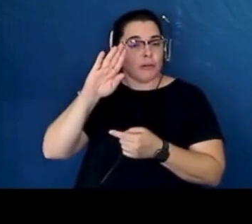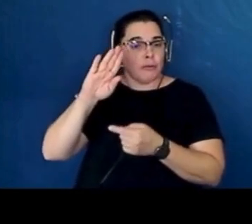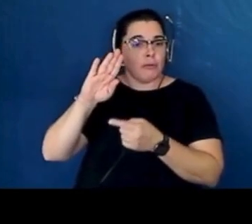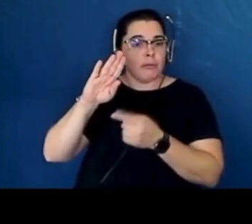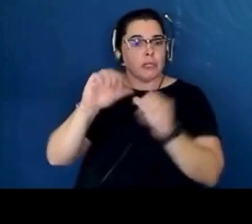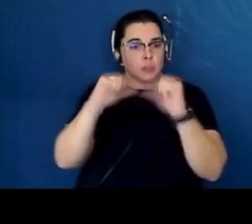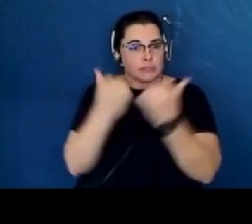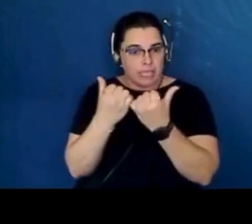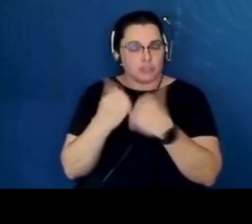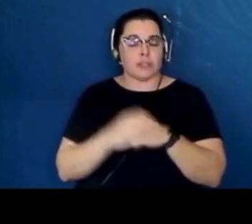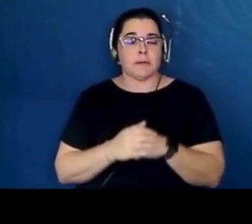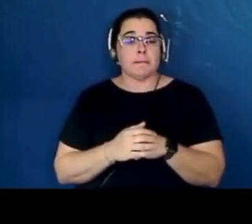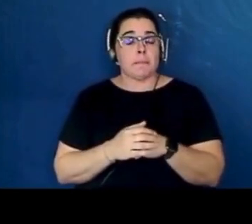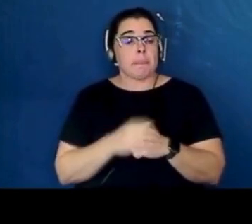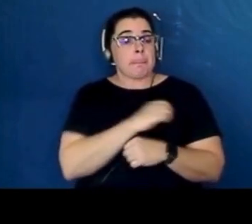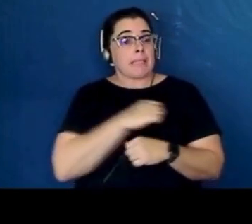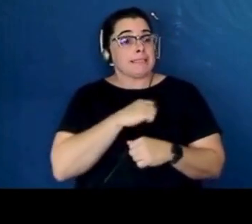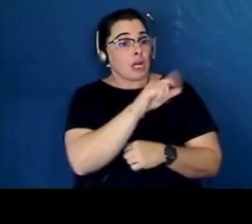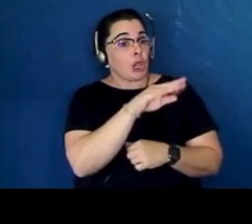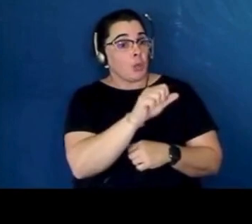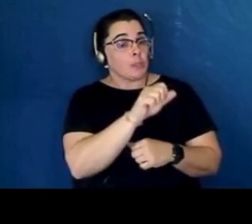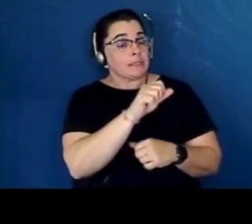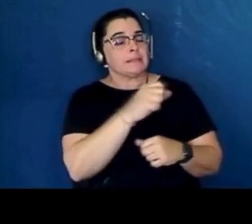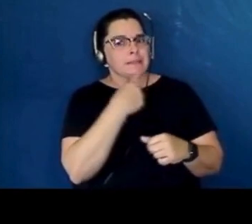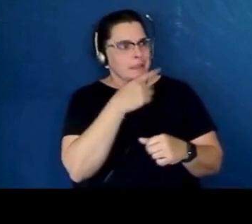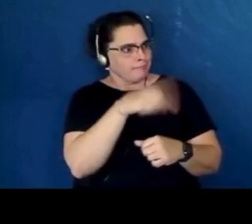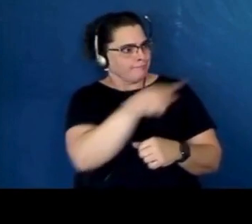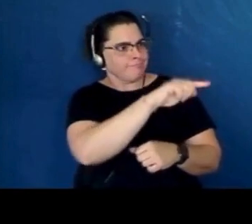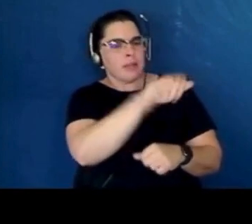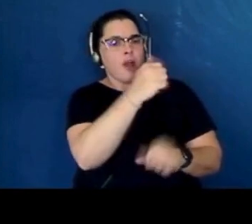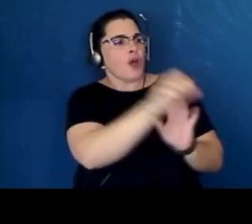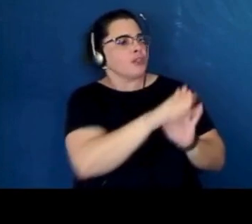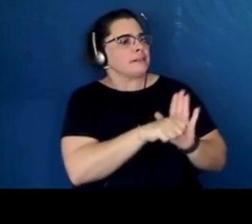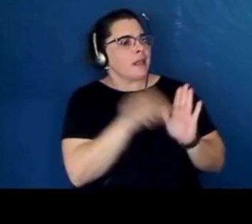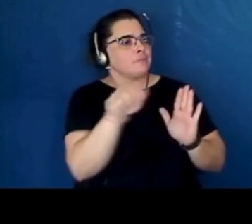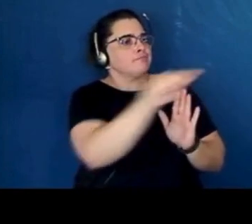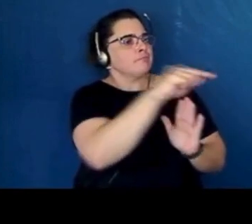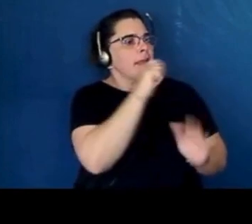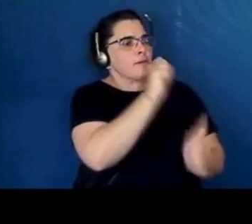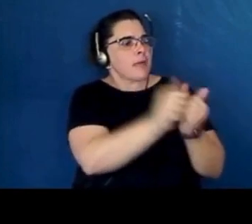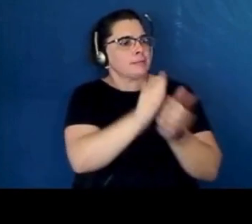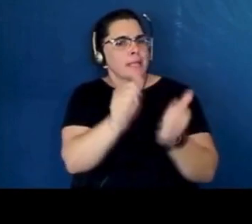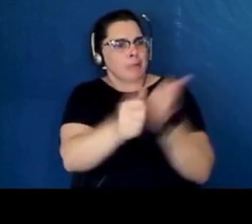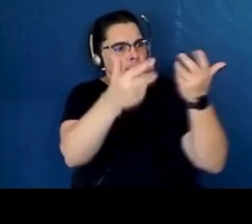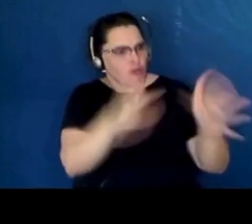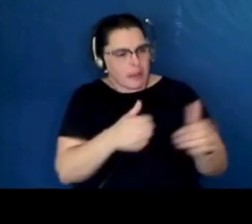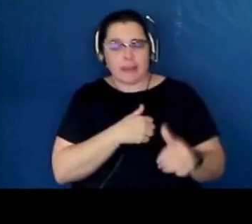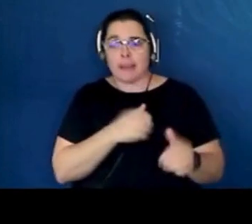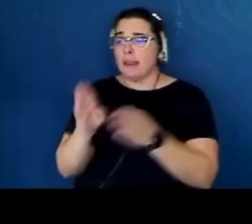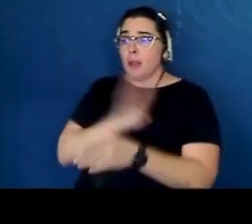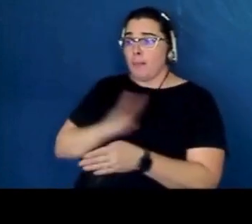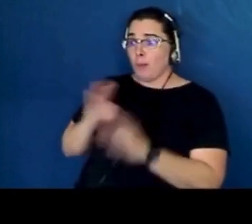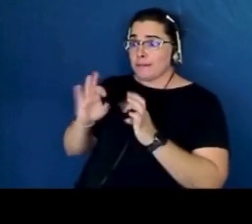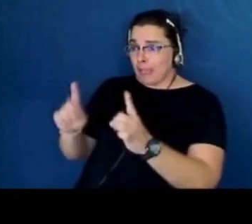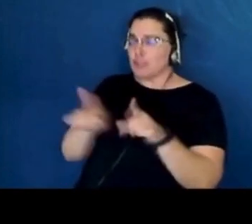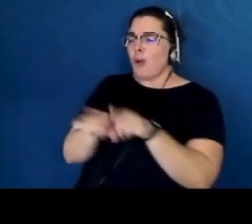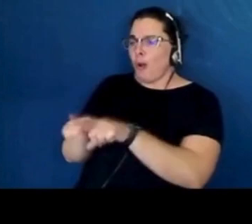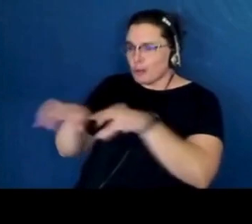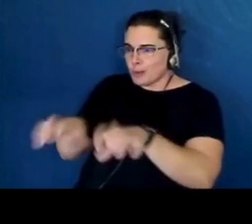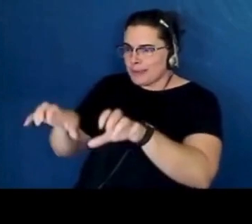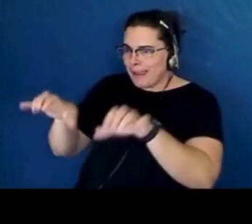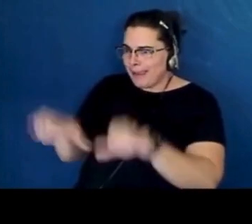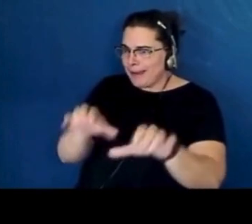As Senator Lewis mentioned, states across the nation have passed similar legislation, and boards of education have also taken action.